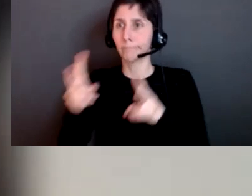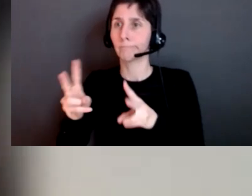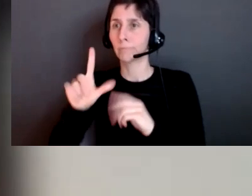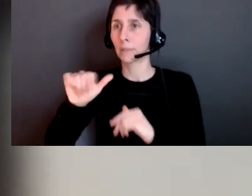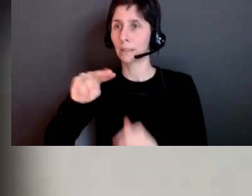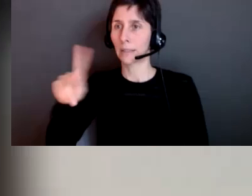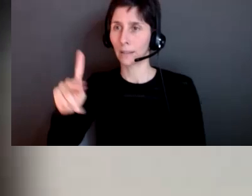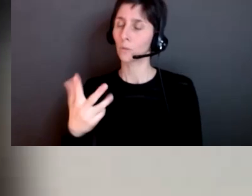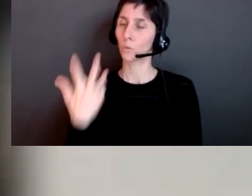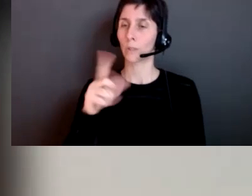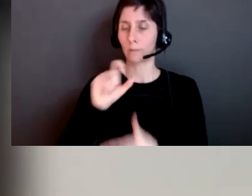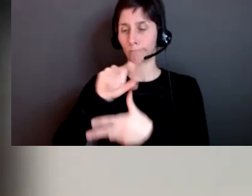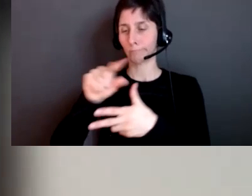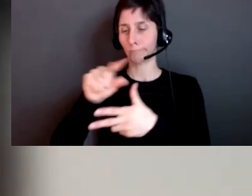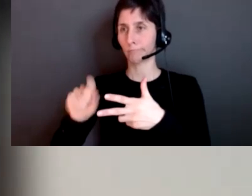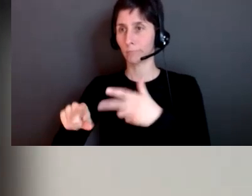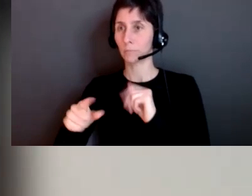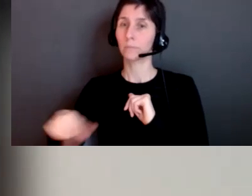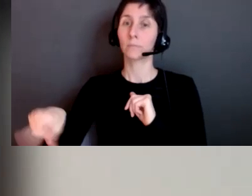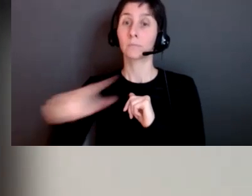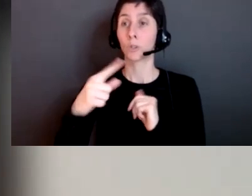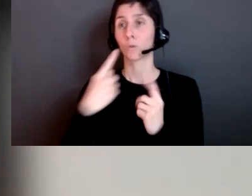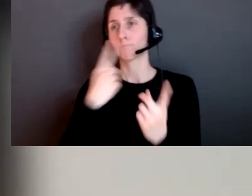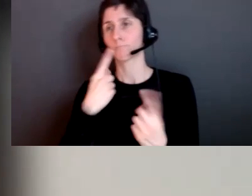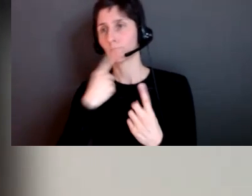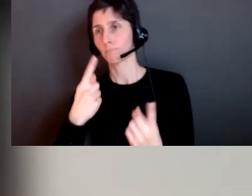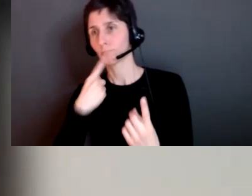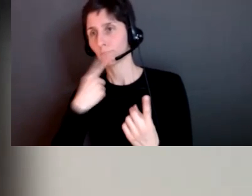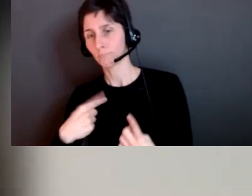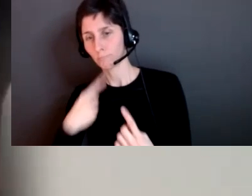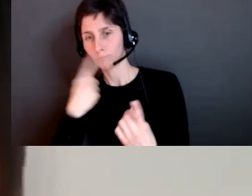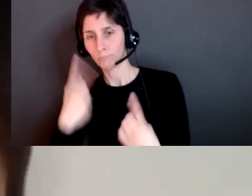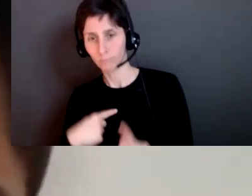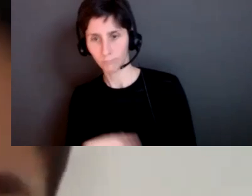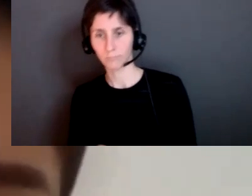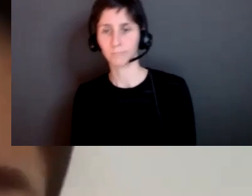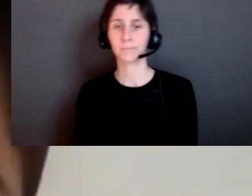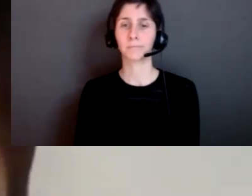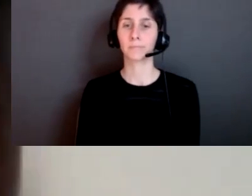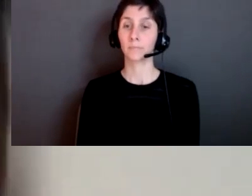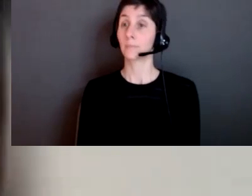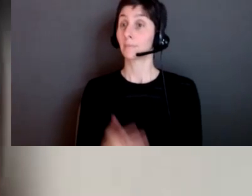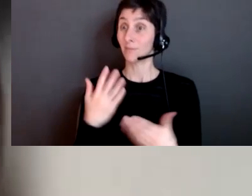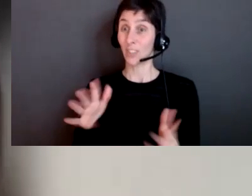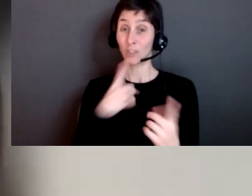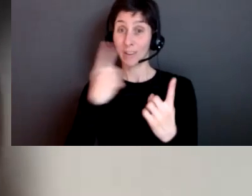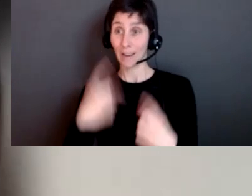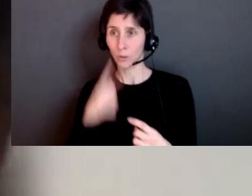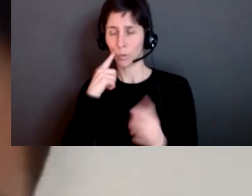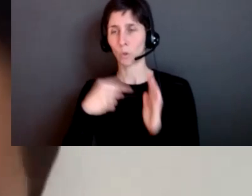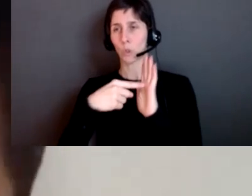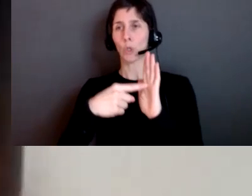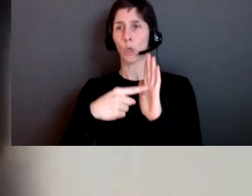it's gonna i'm just gonna give it a minute or two for everyone to go and answer the questions and then i'm gonna share what's it